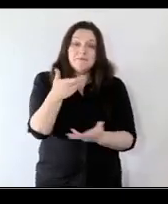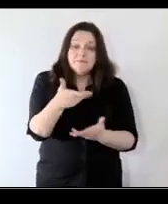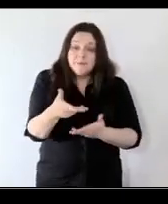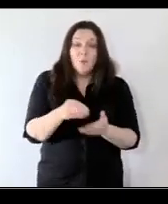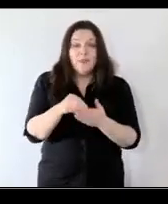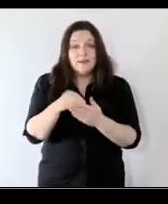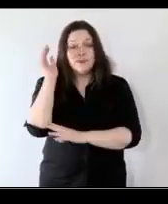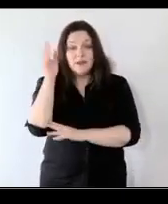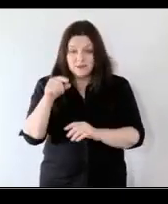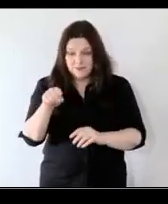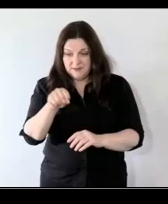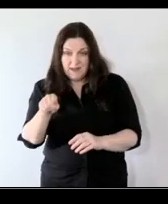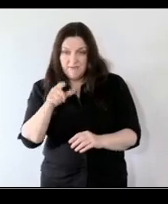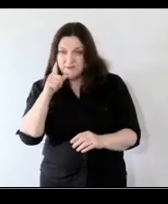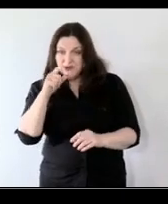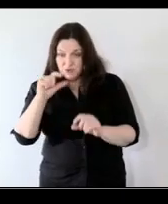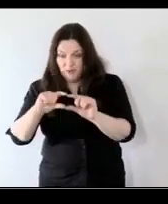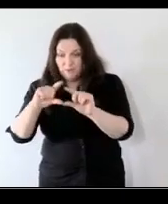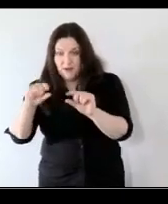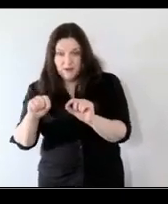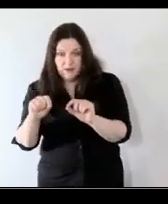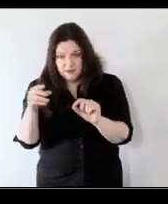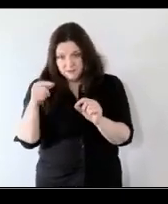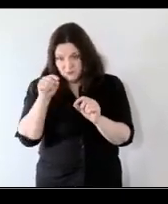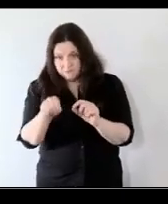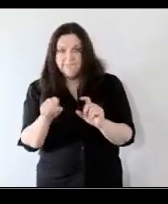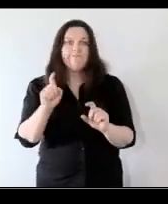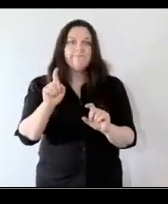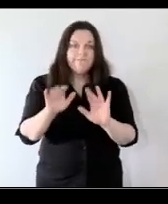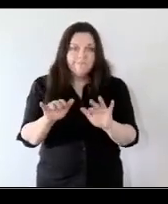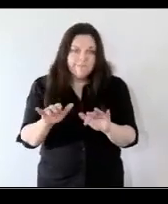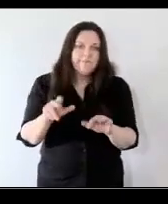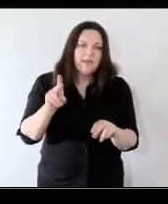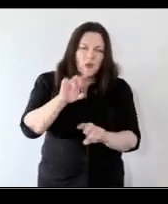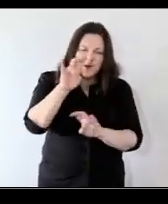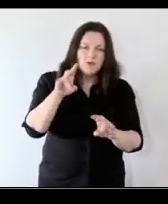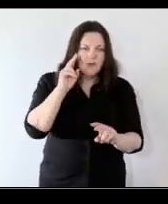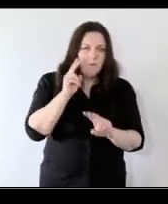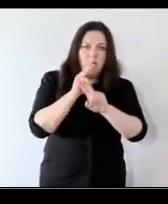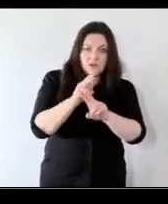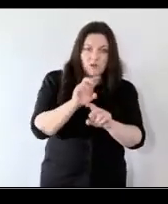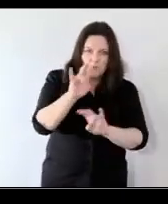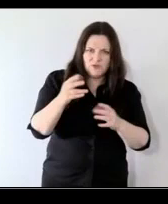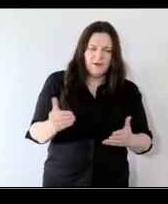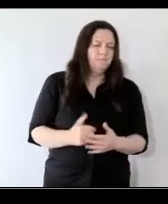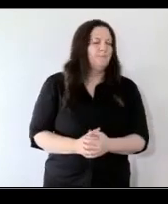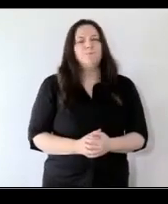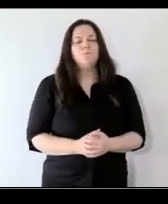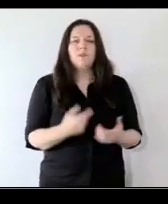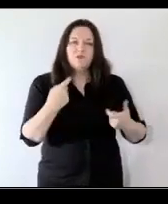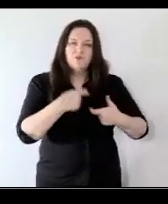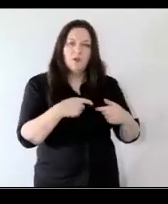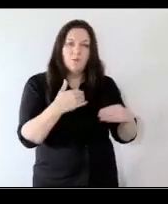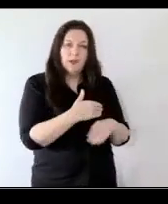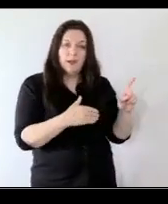at the bottom right hand corner of your screen where monitoring all of your questions and feedback here in real time now we're joined by